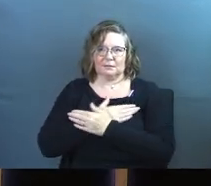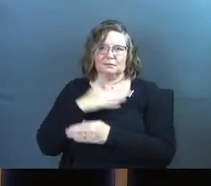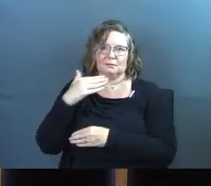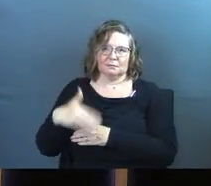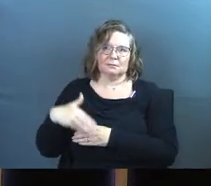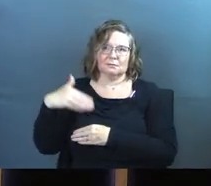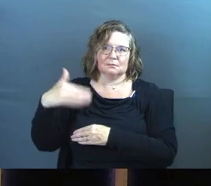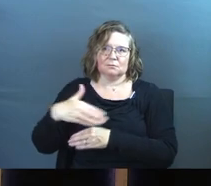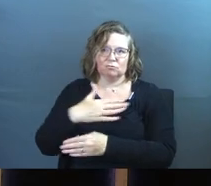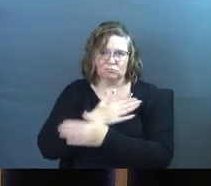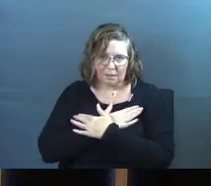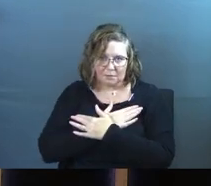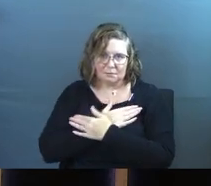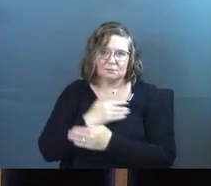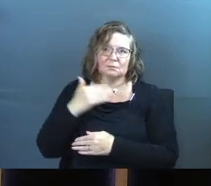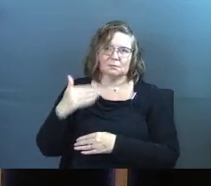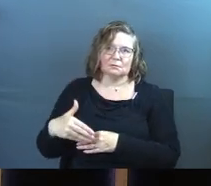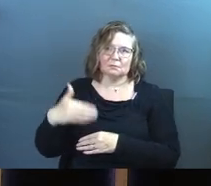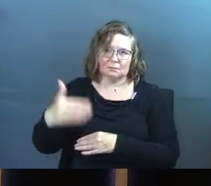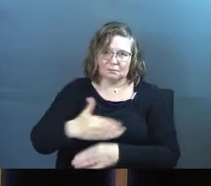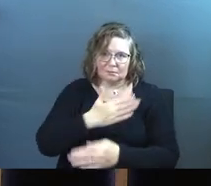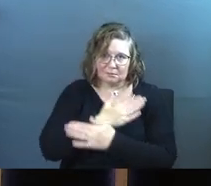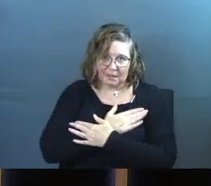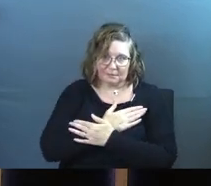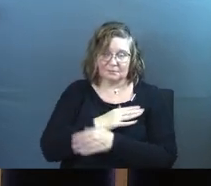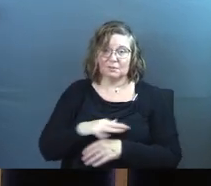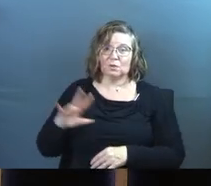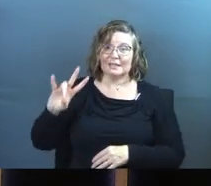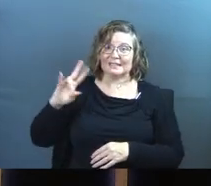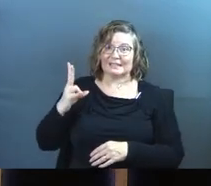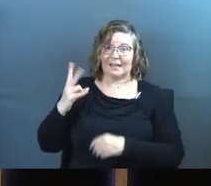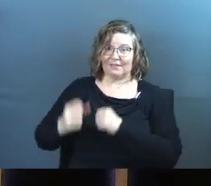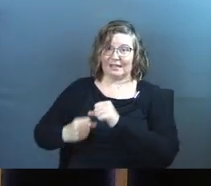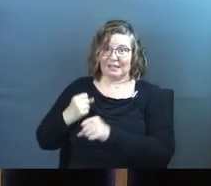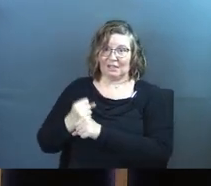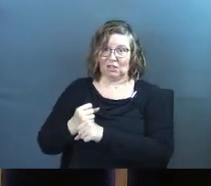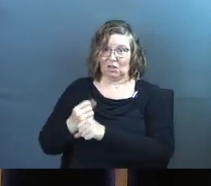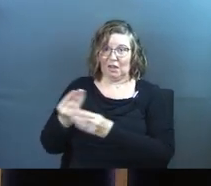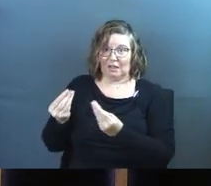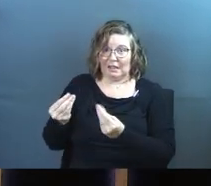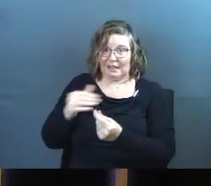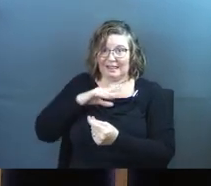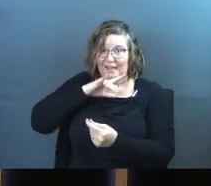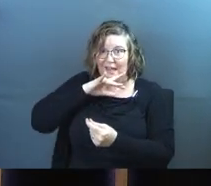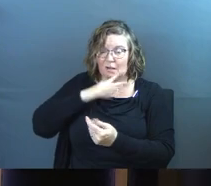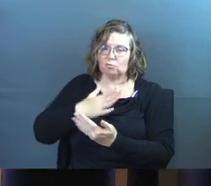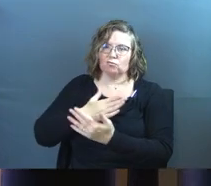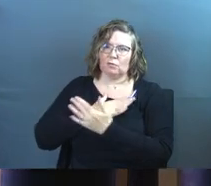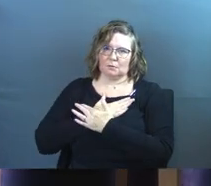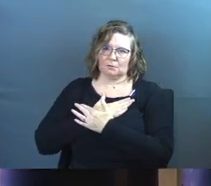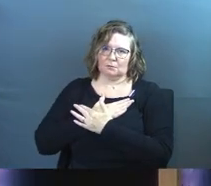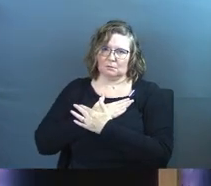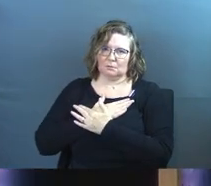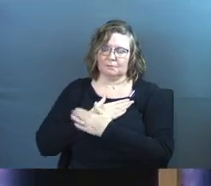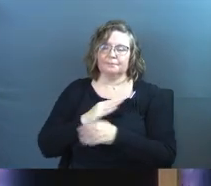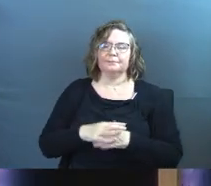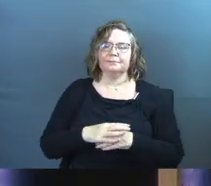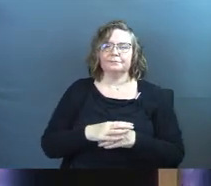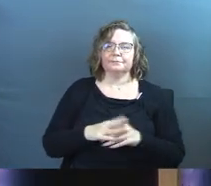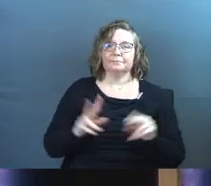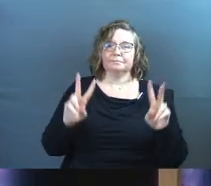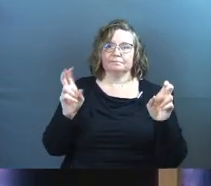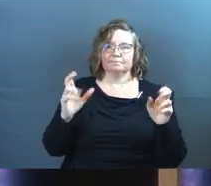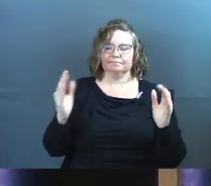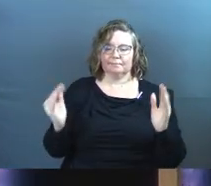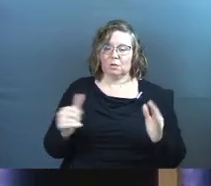On the seventh year, you rest the land. So next, and don't store away the crops that grow on their